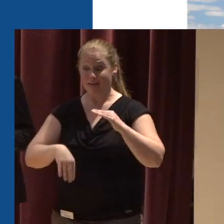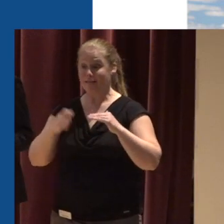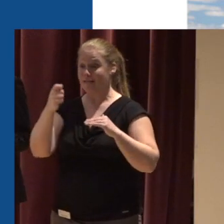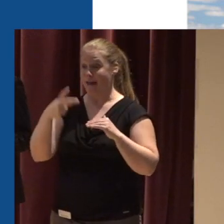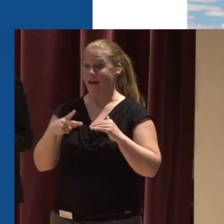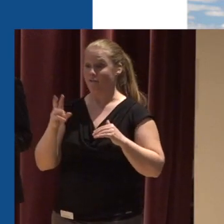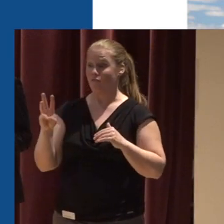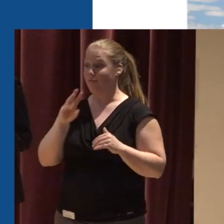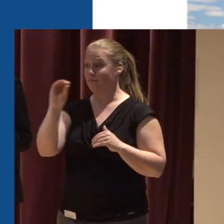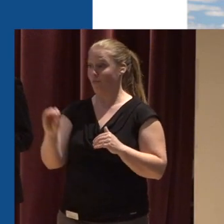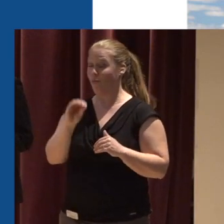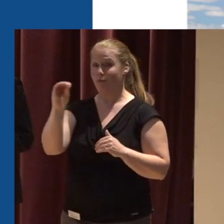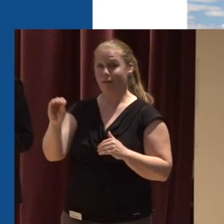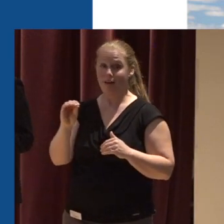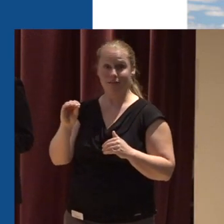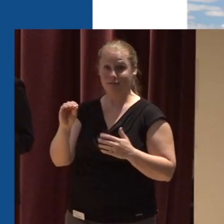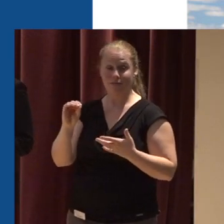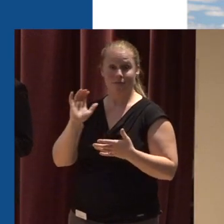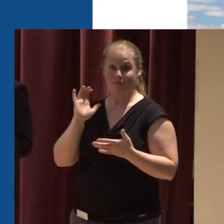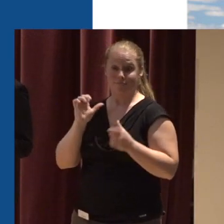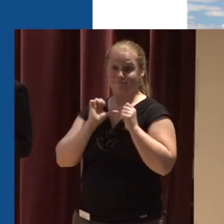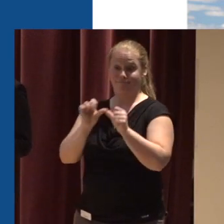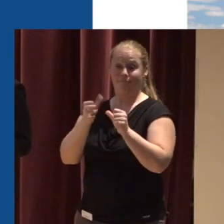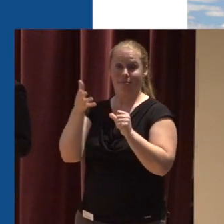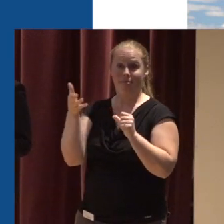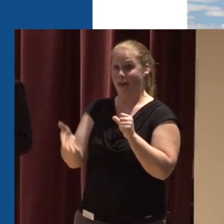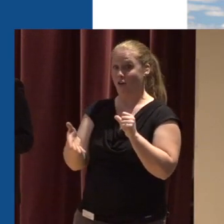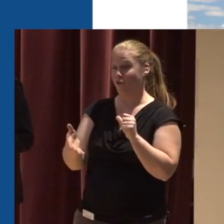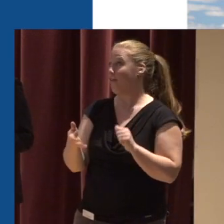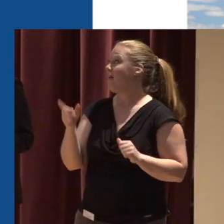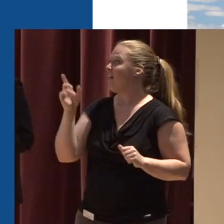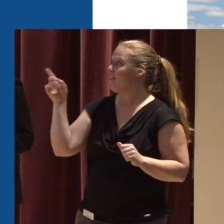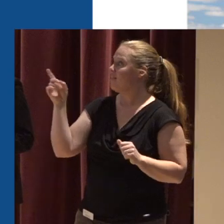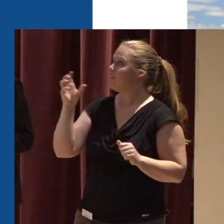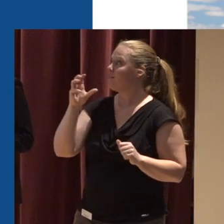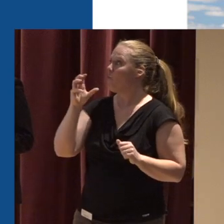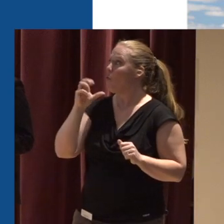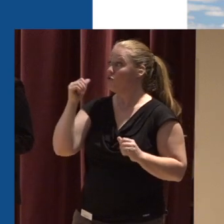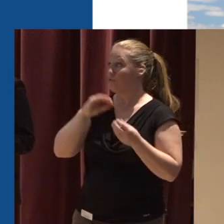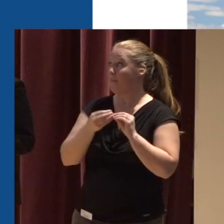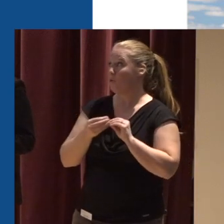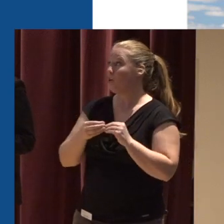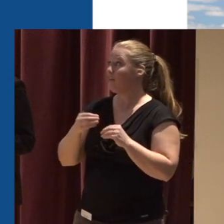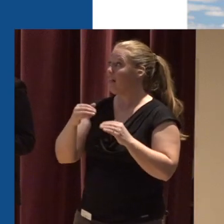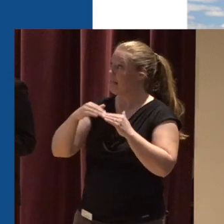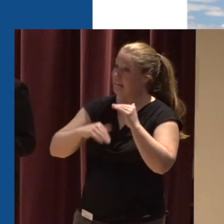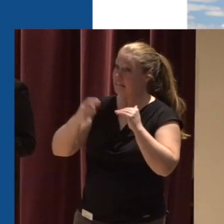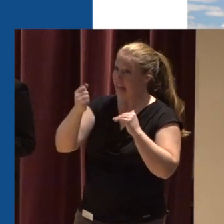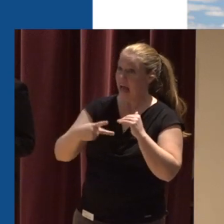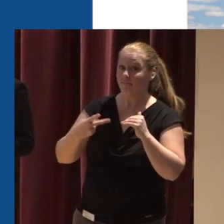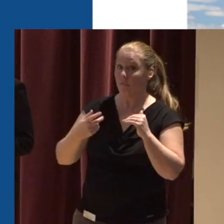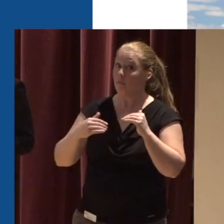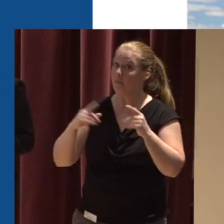Western Oregon's wetlands remain on the landscape And this was kind of an older number There's probably less than that now